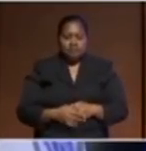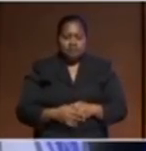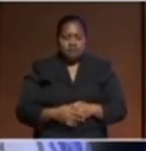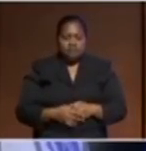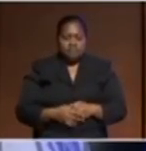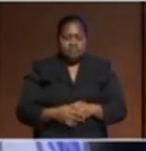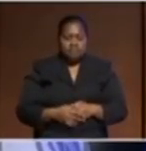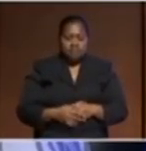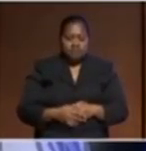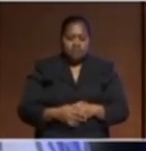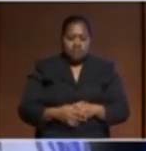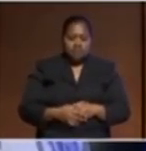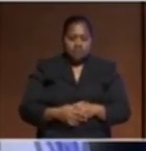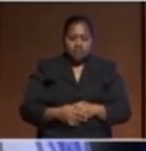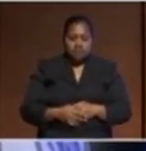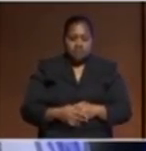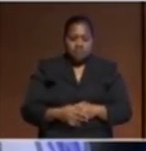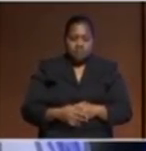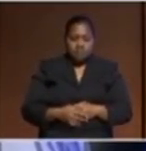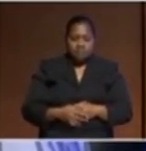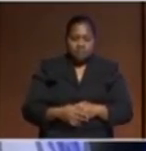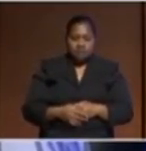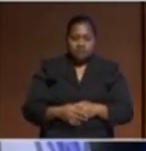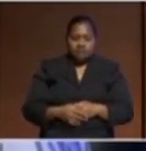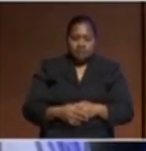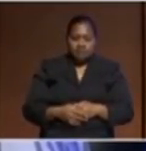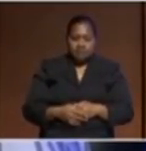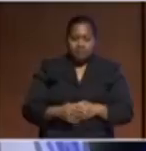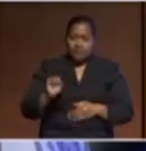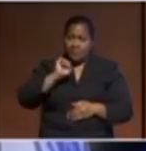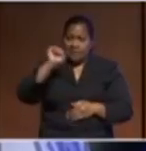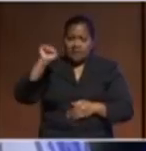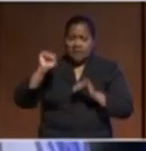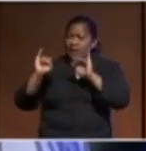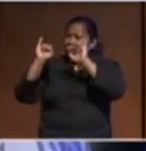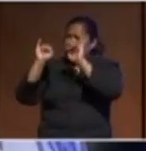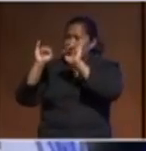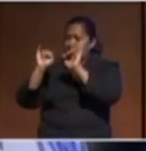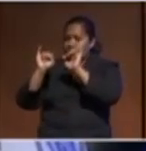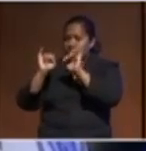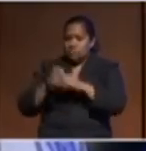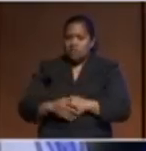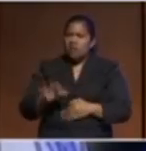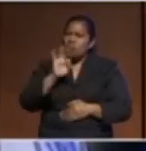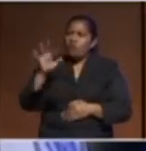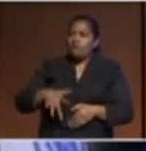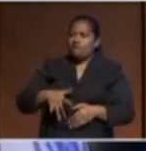and you know their issues were they didn't feel included